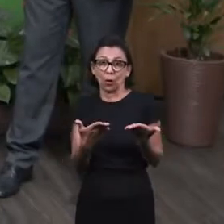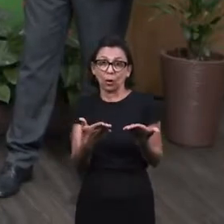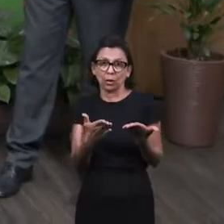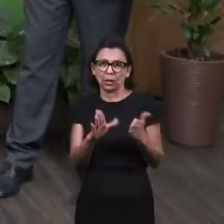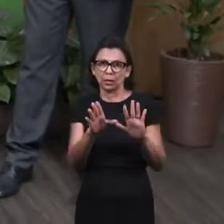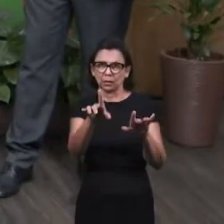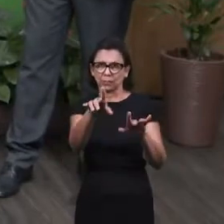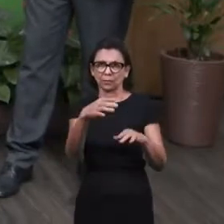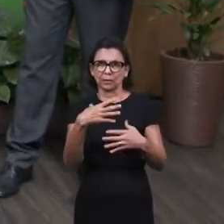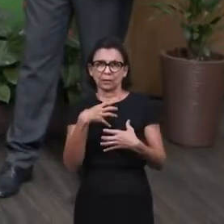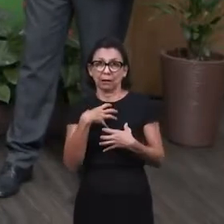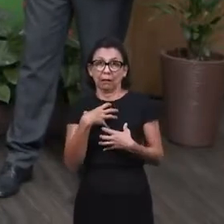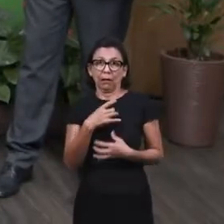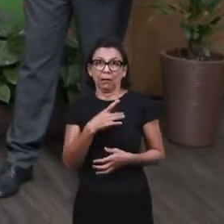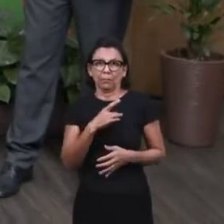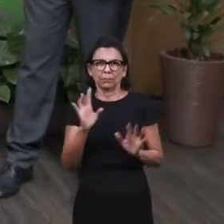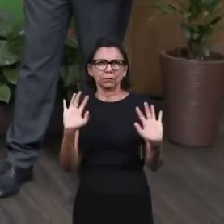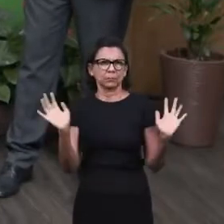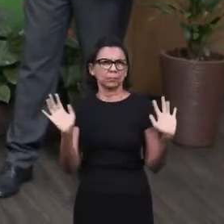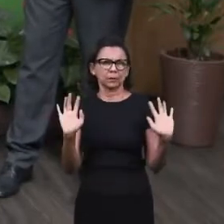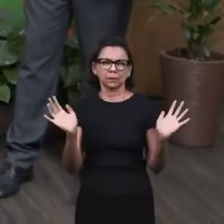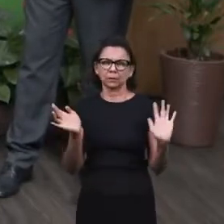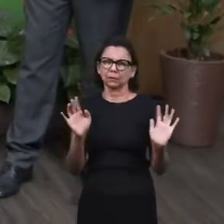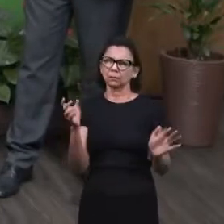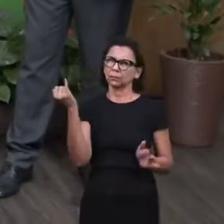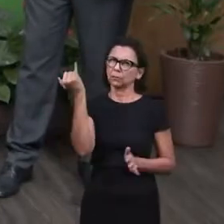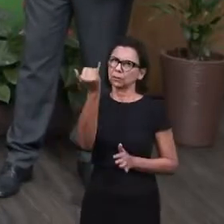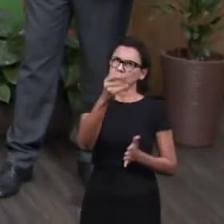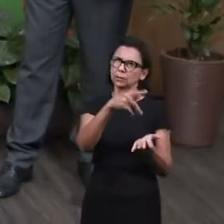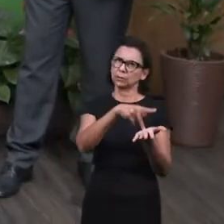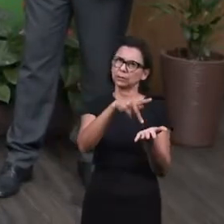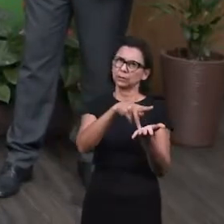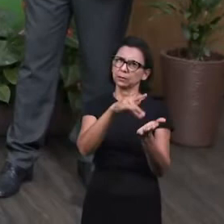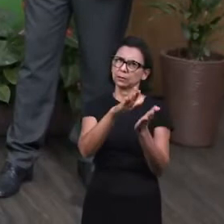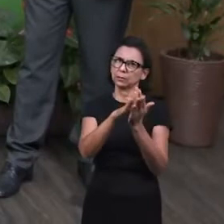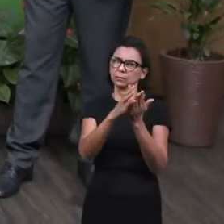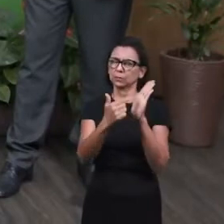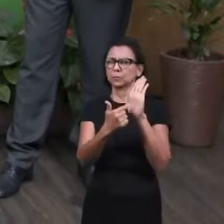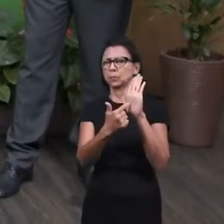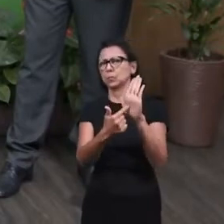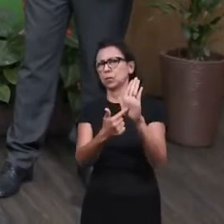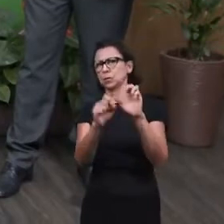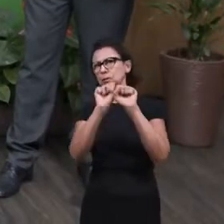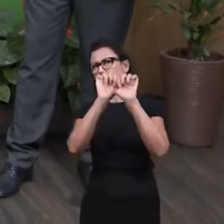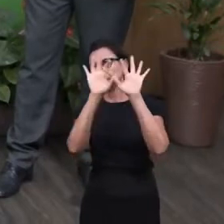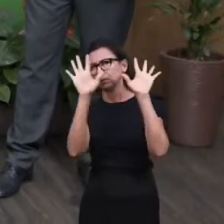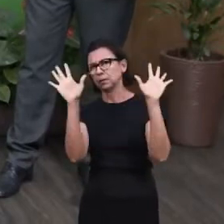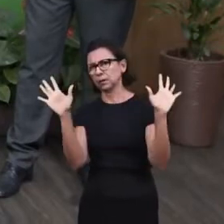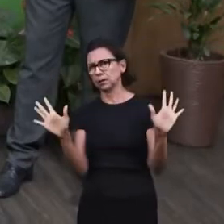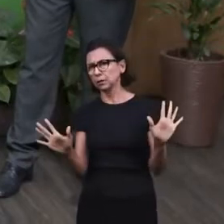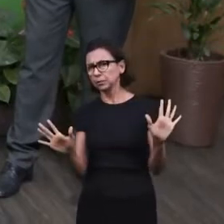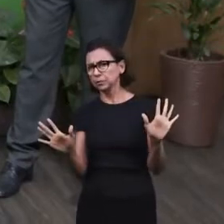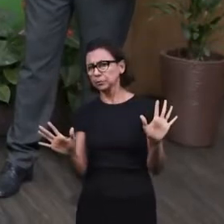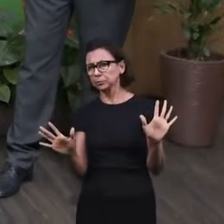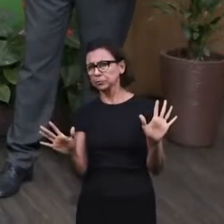trying to scare anyone. We're only saying what the Bible shows very clearly,